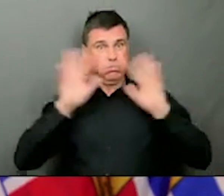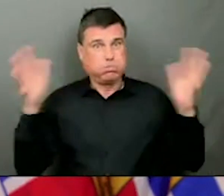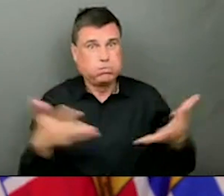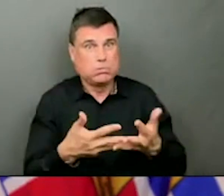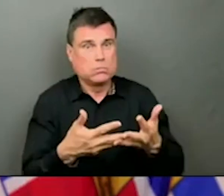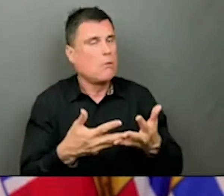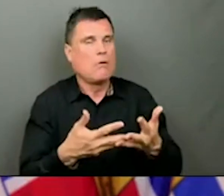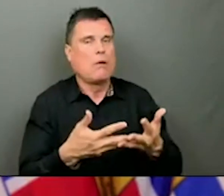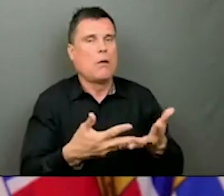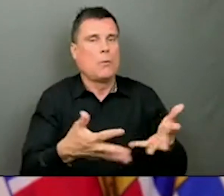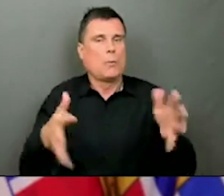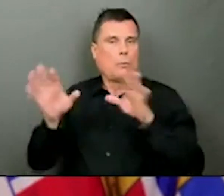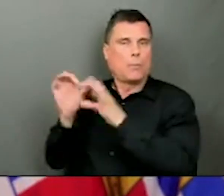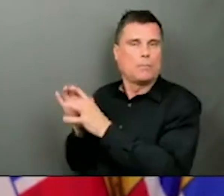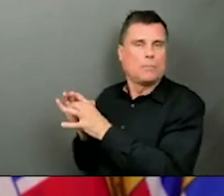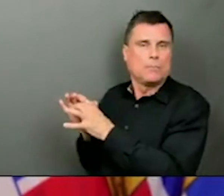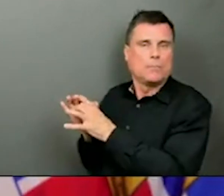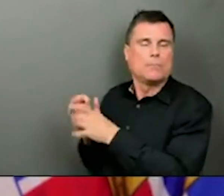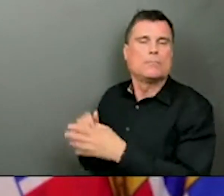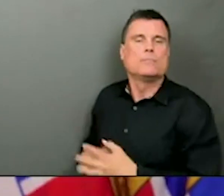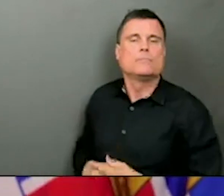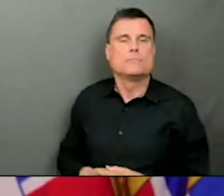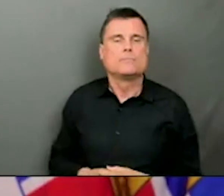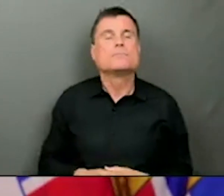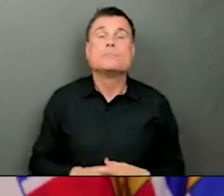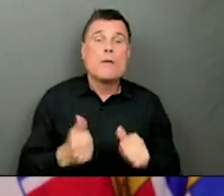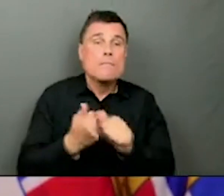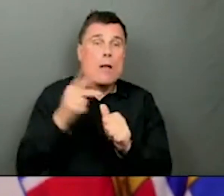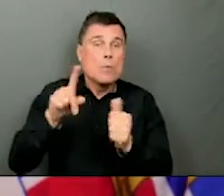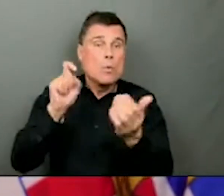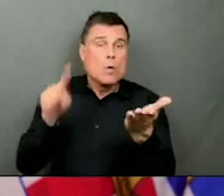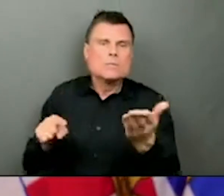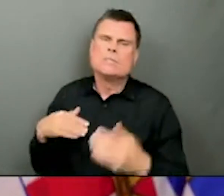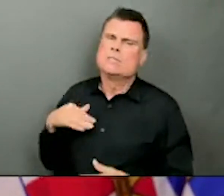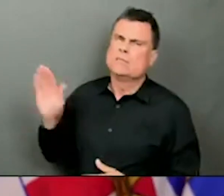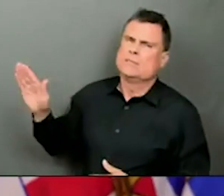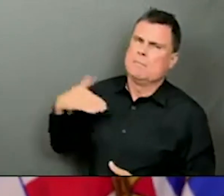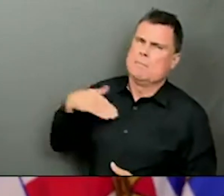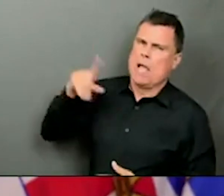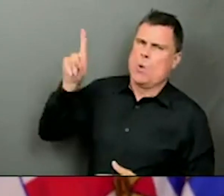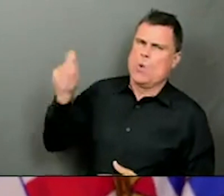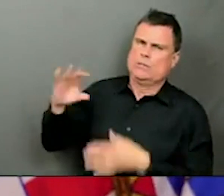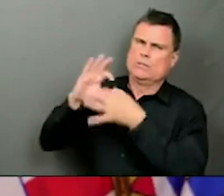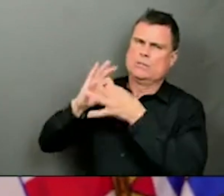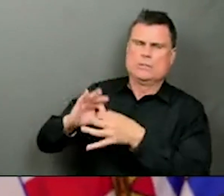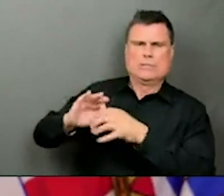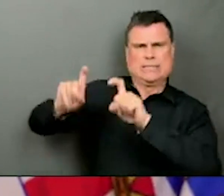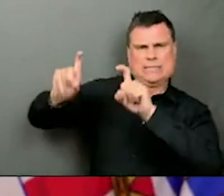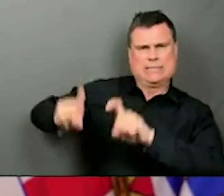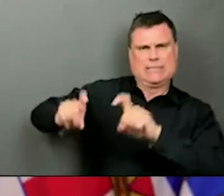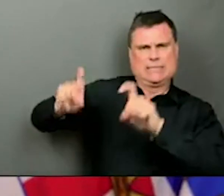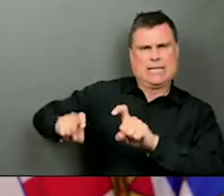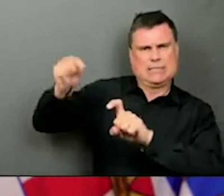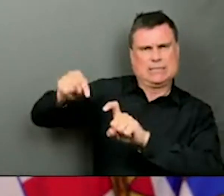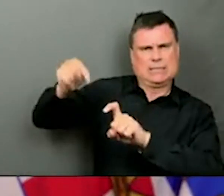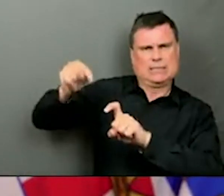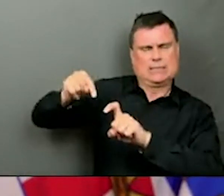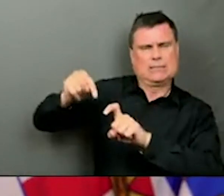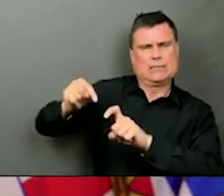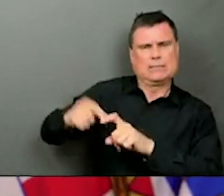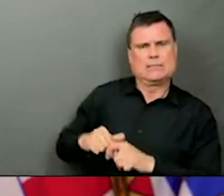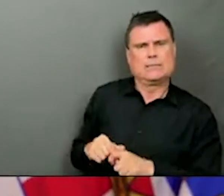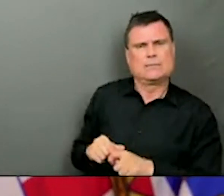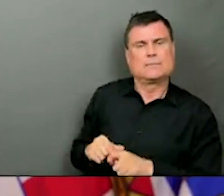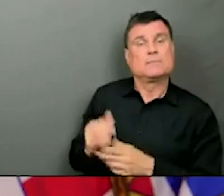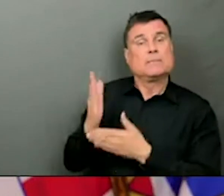symptoms, why not just let people get tested because there are asymptomatic people that are saying that after they got tested they